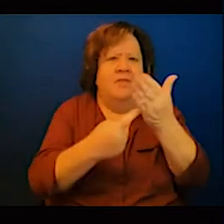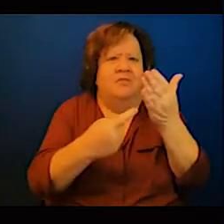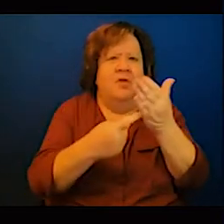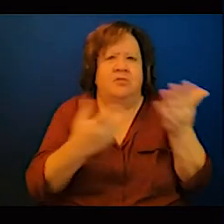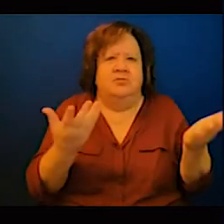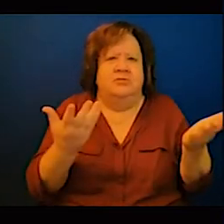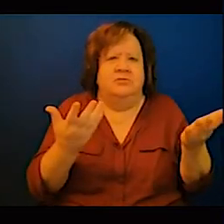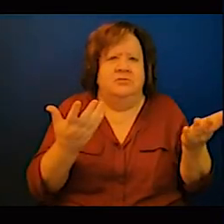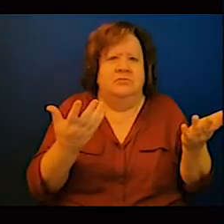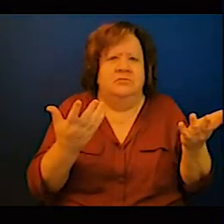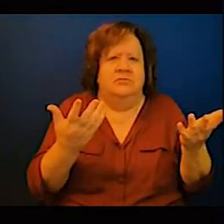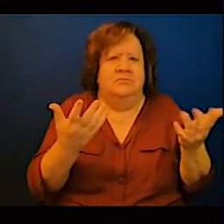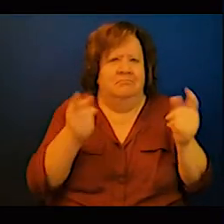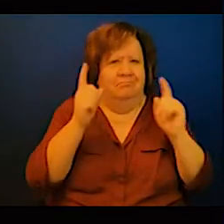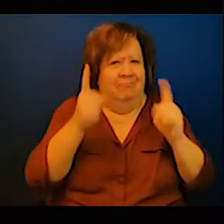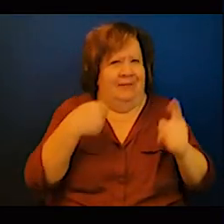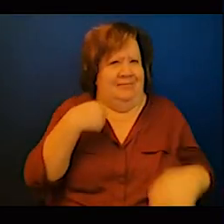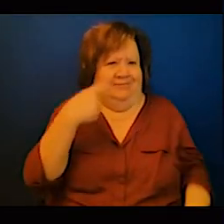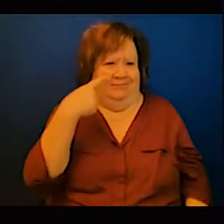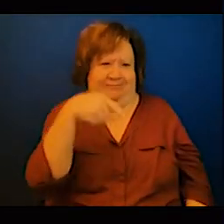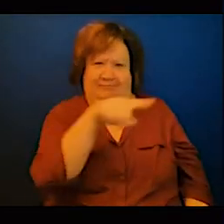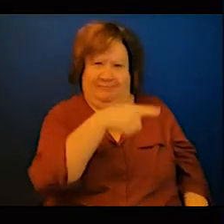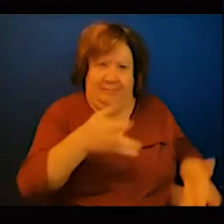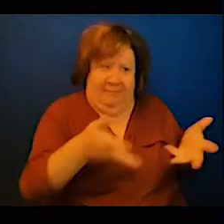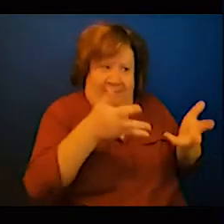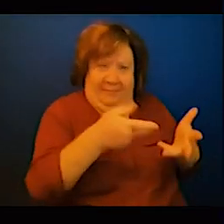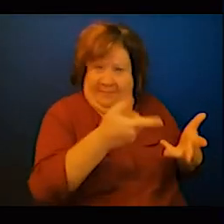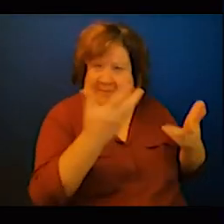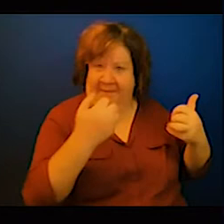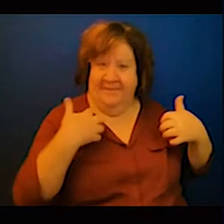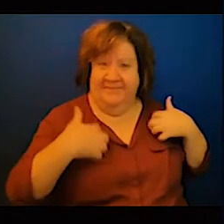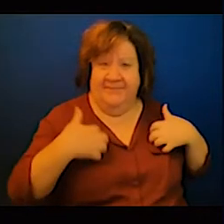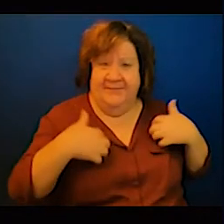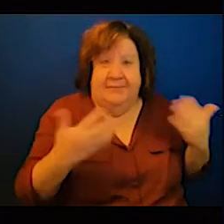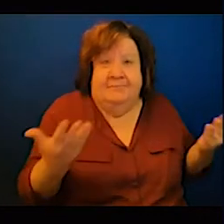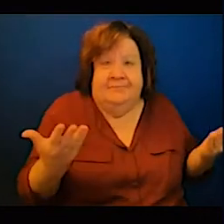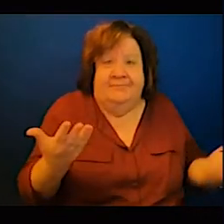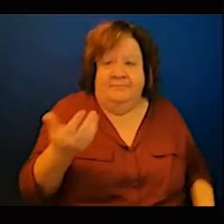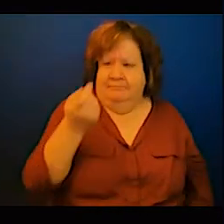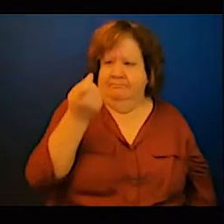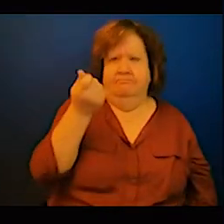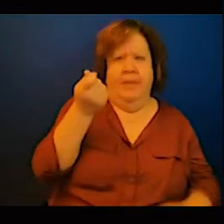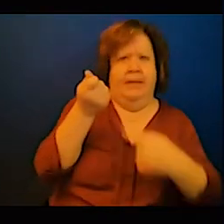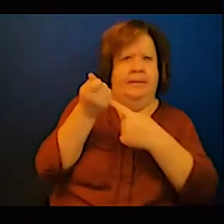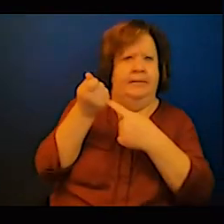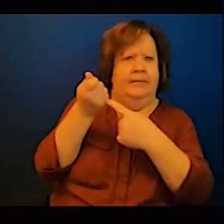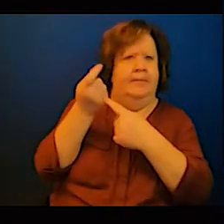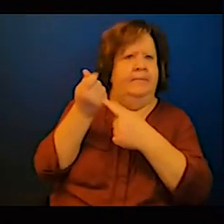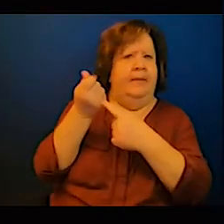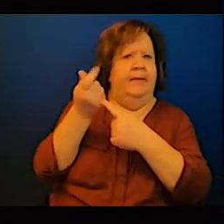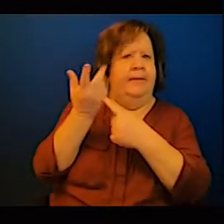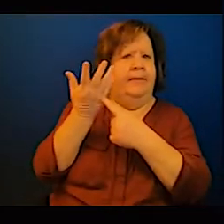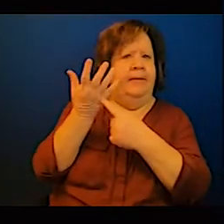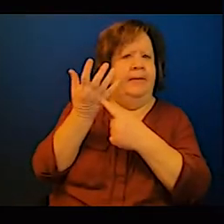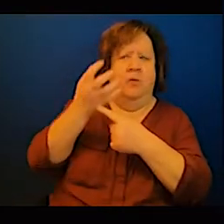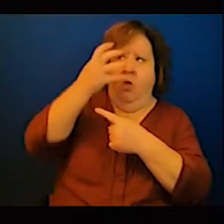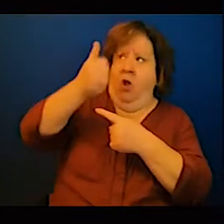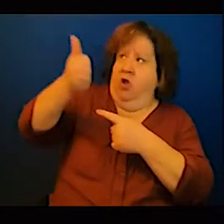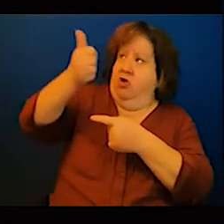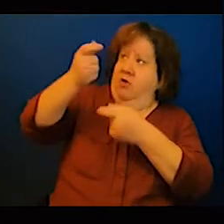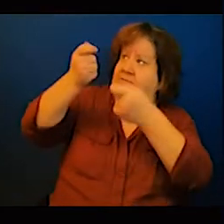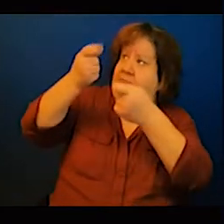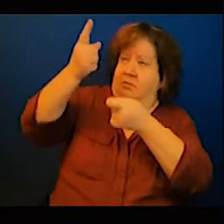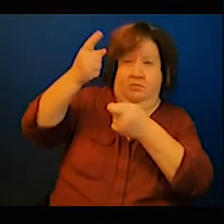governments doing, uh, to provide that enabling environment? Do they have the support that they need in order to achieve, uh, this